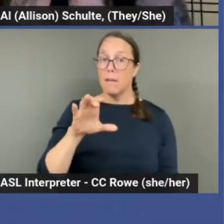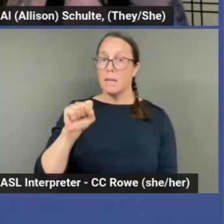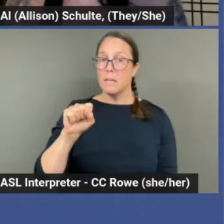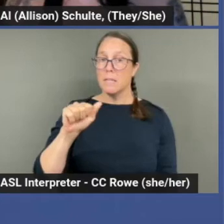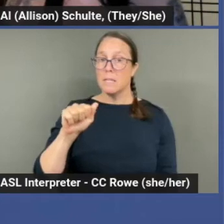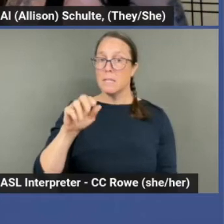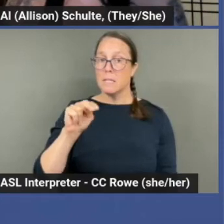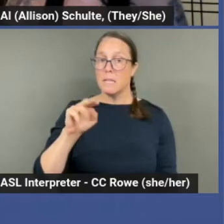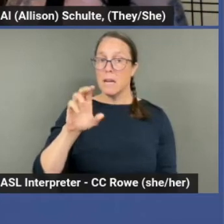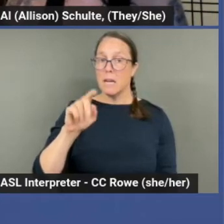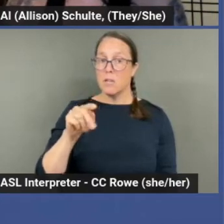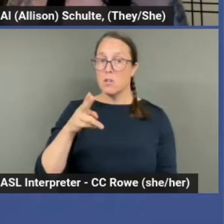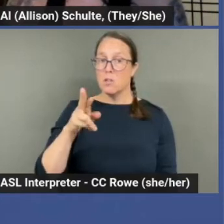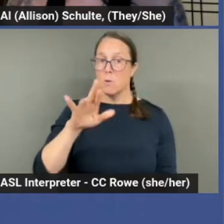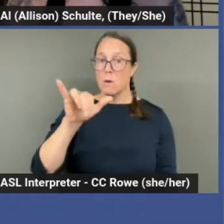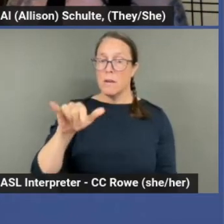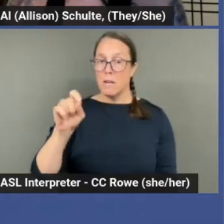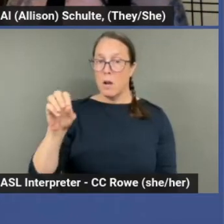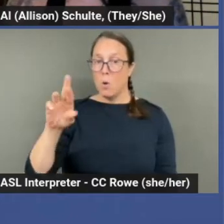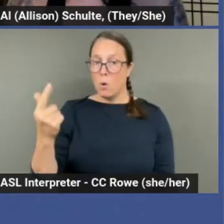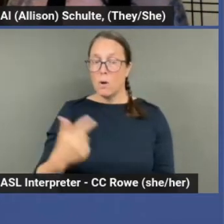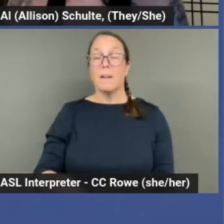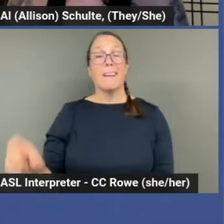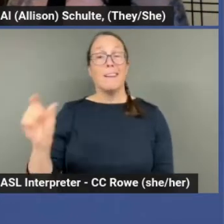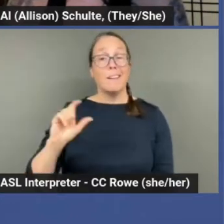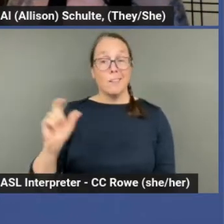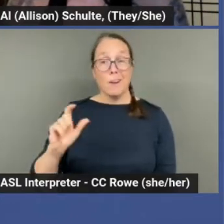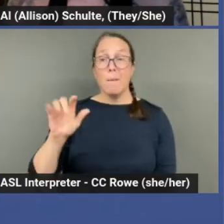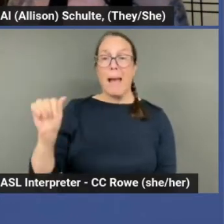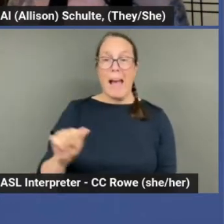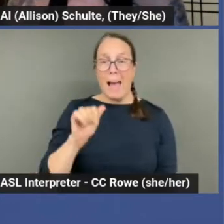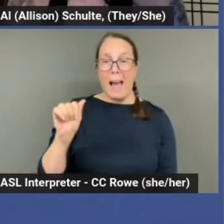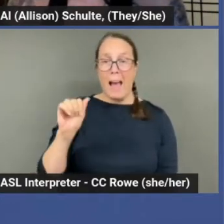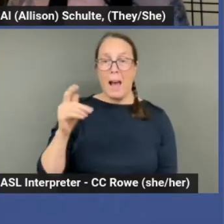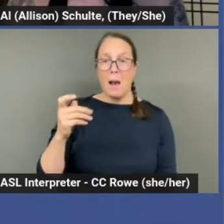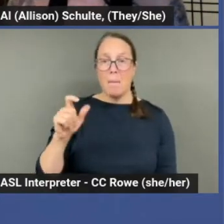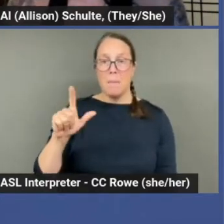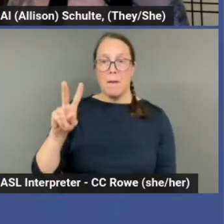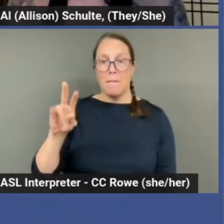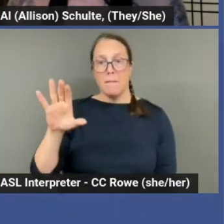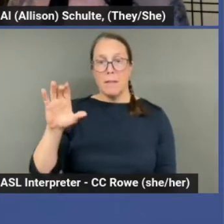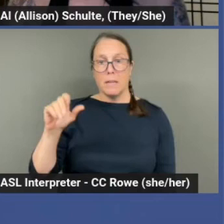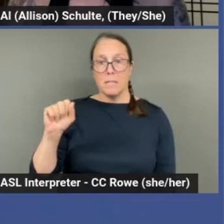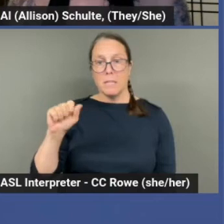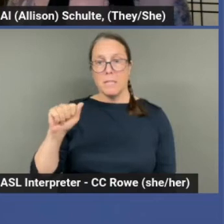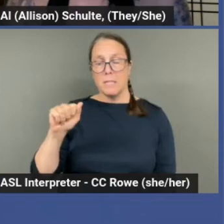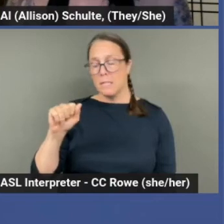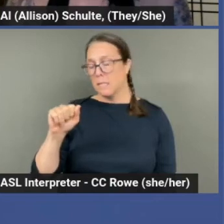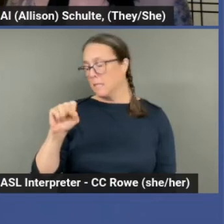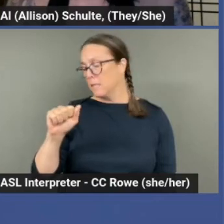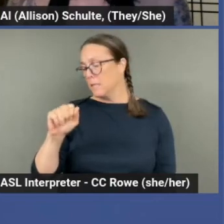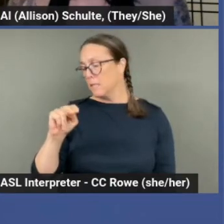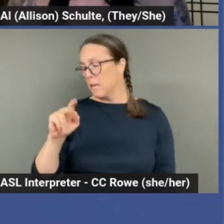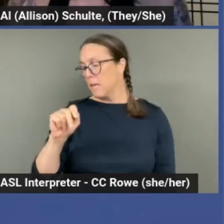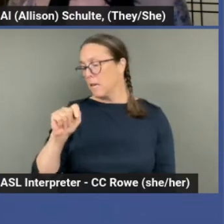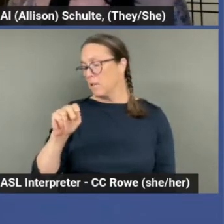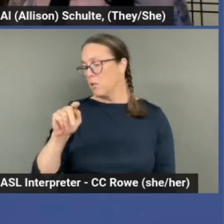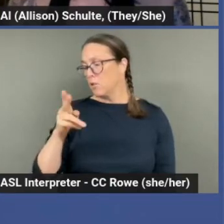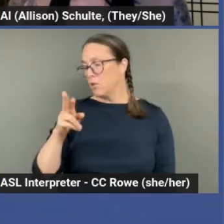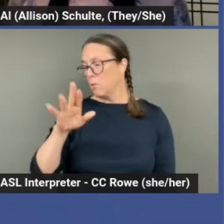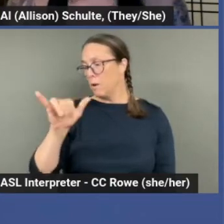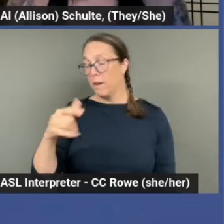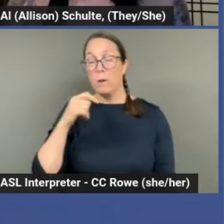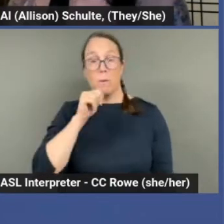pelvic sanctuary on Instagram. If you want to keep up with some of our events and, uh, we are a